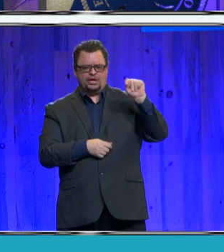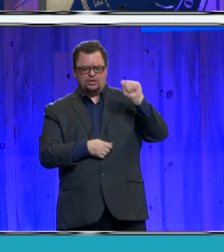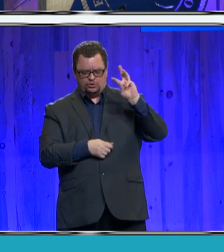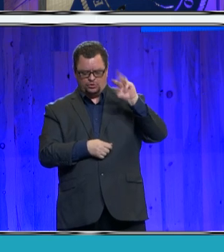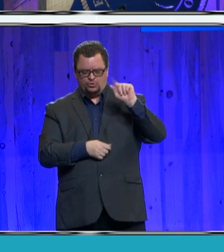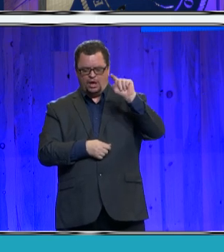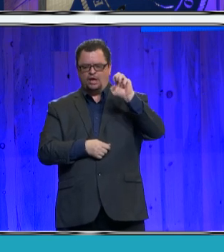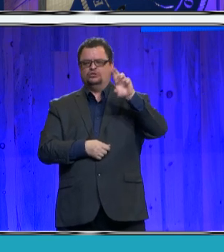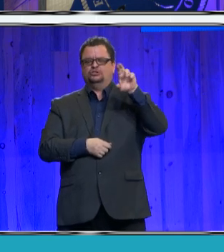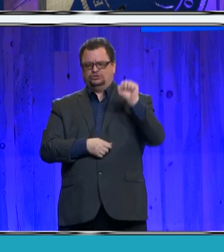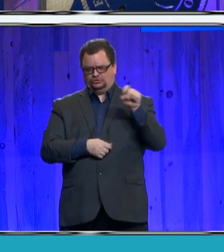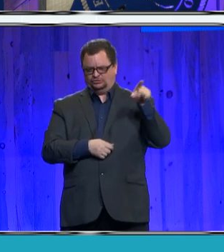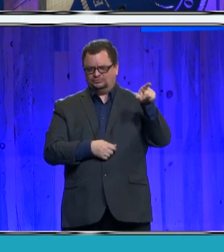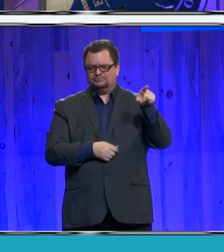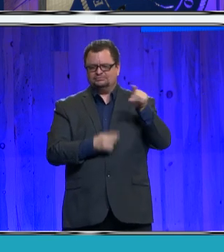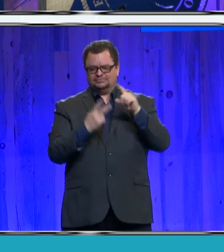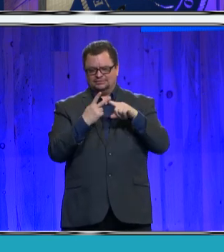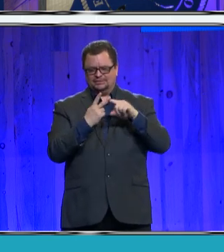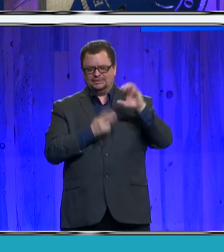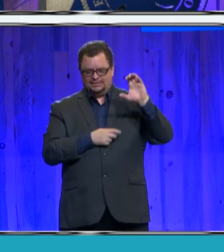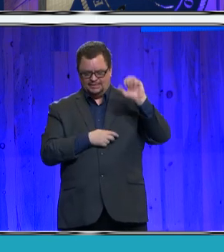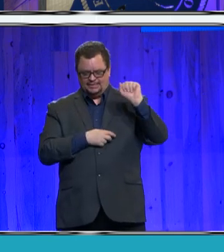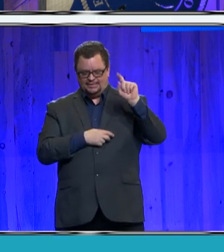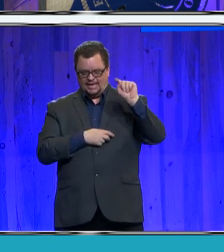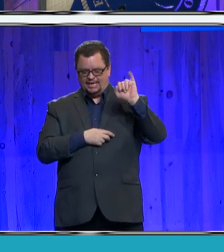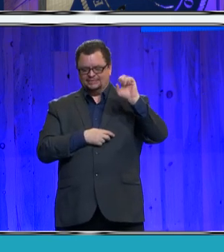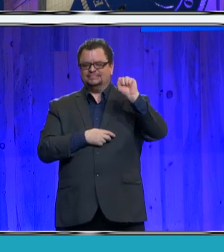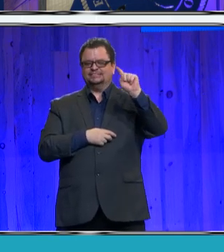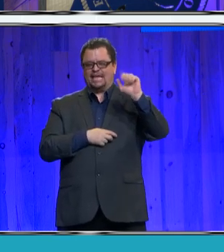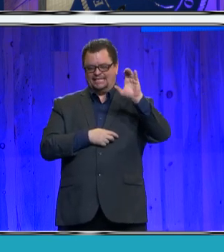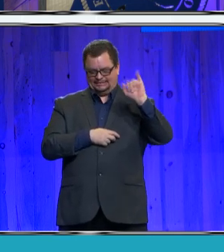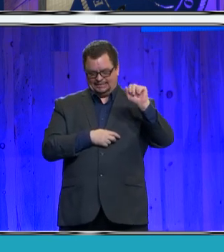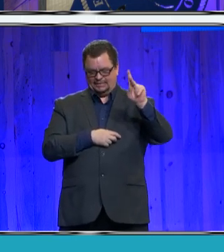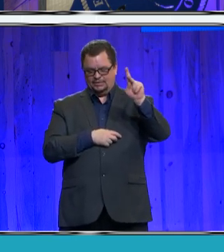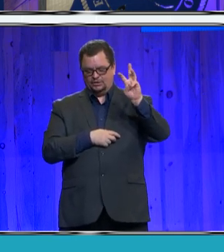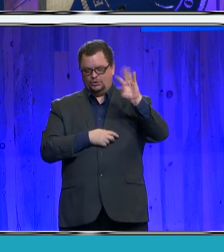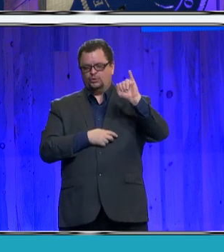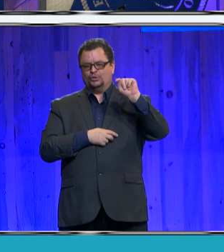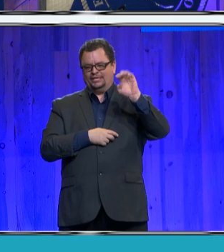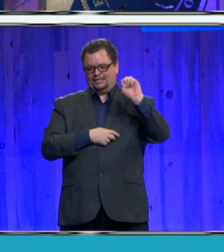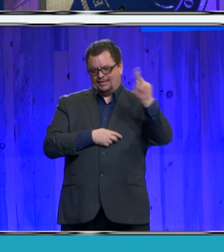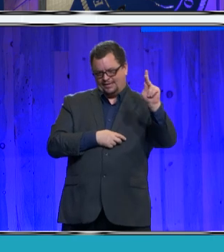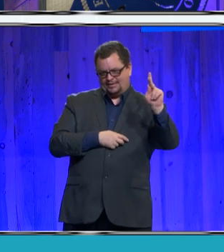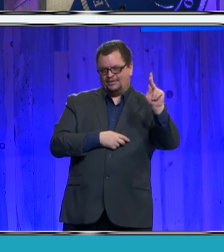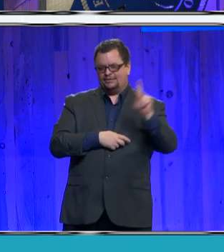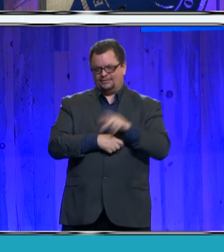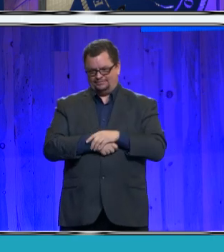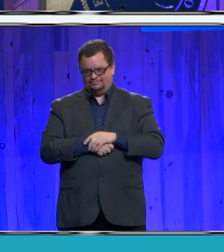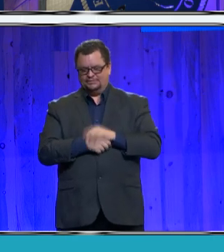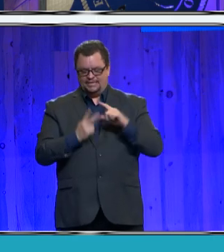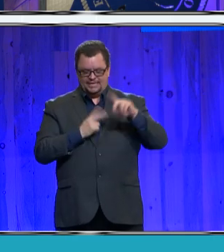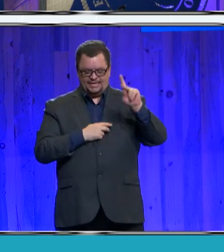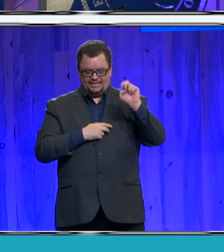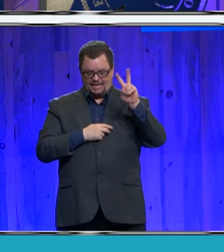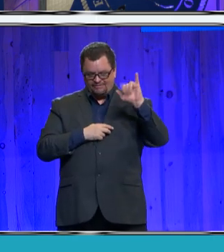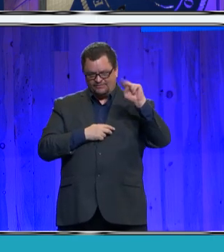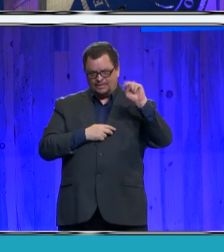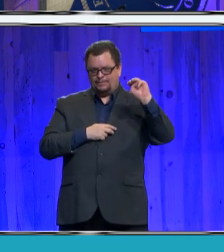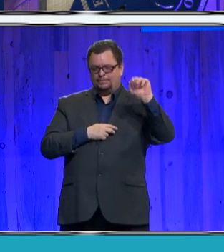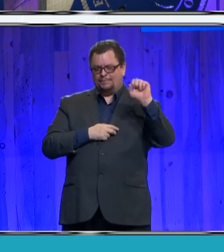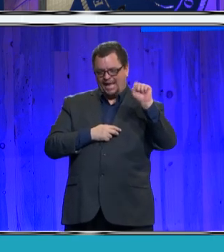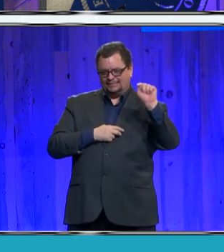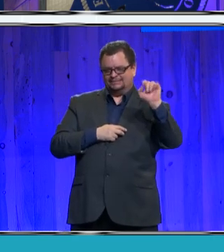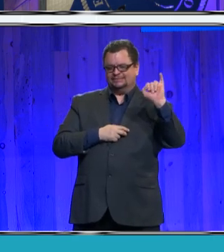Stacey Quiddick, executive director of human services, Kevin Mastin, our public works director, Todd Martz, our